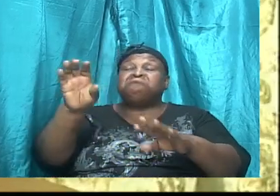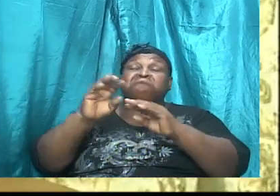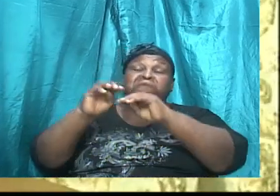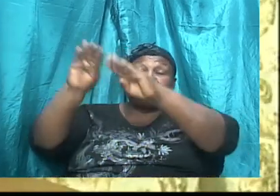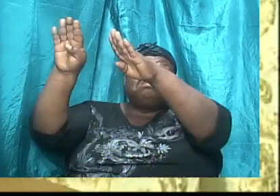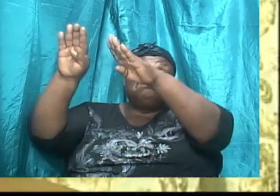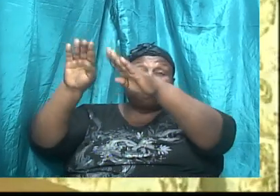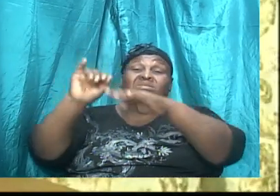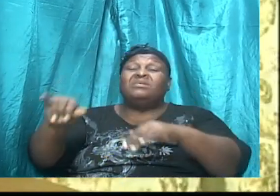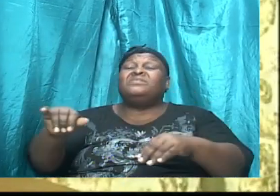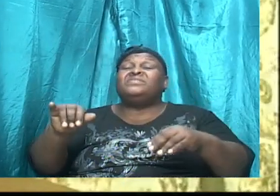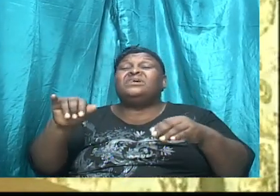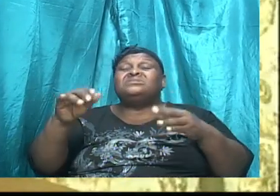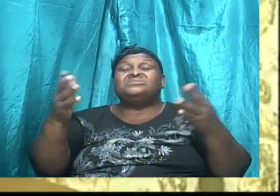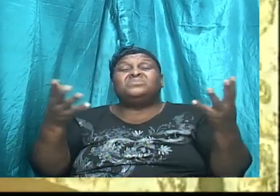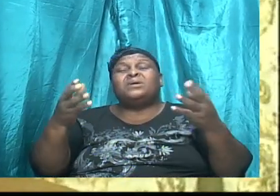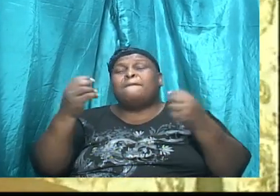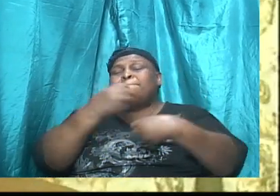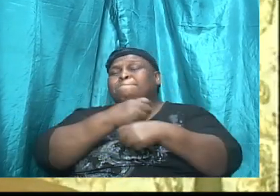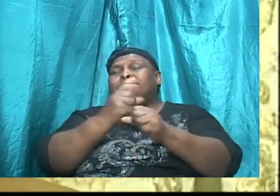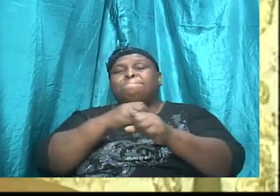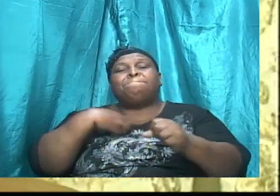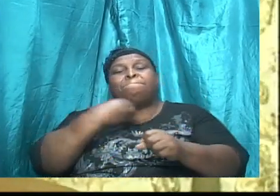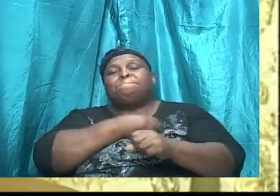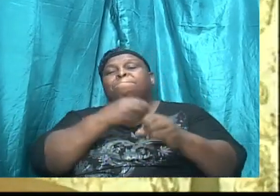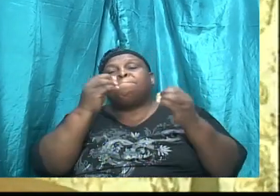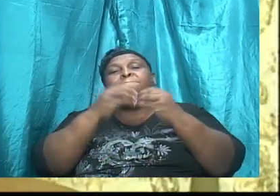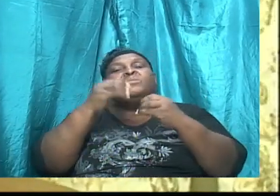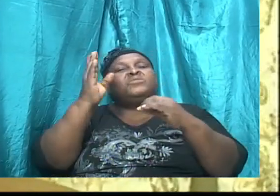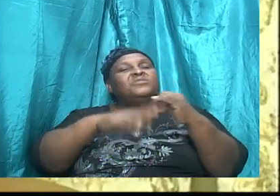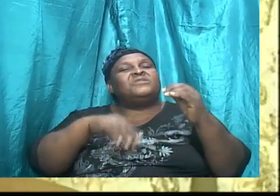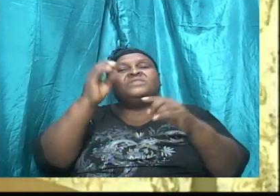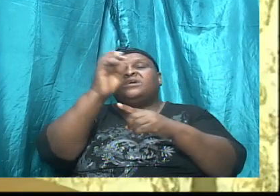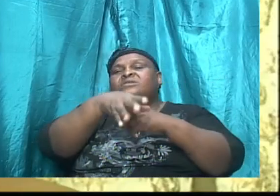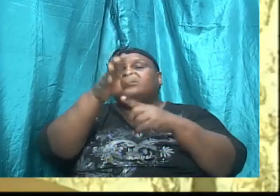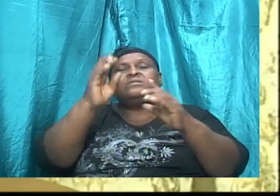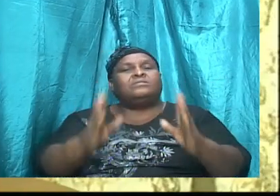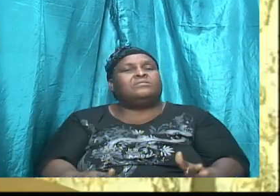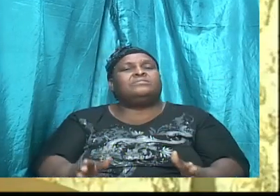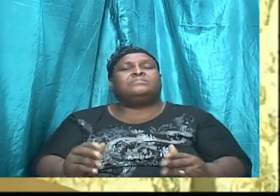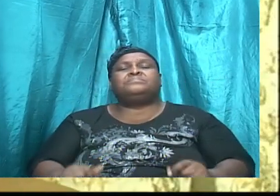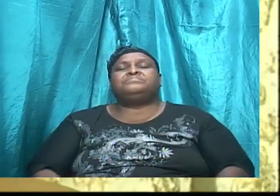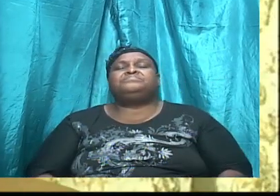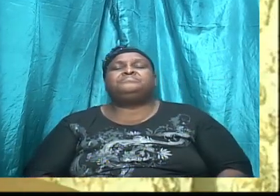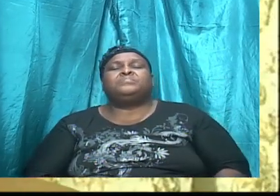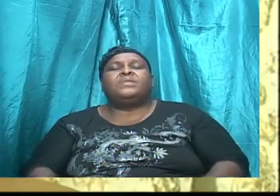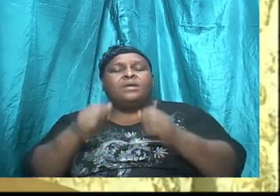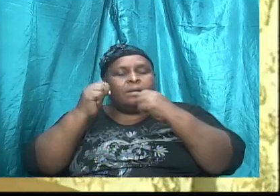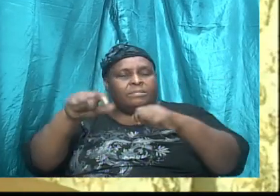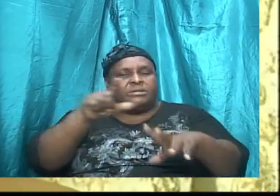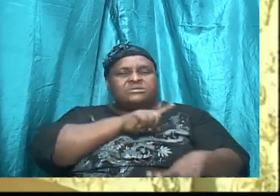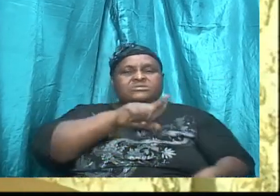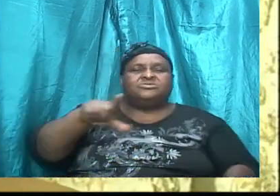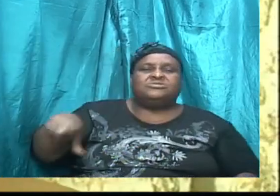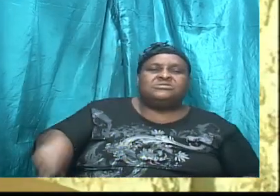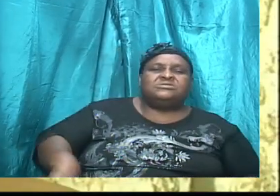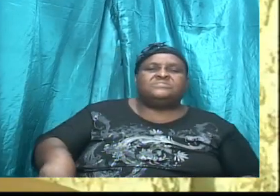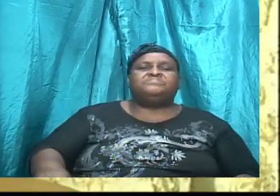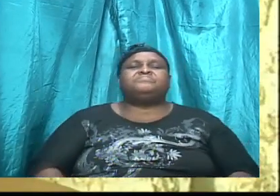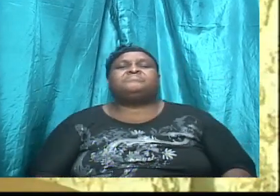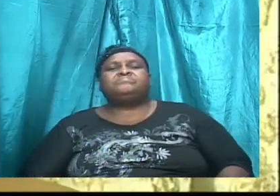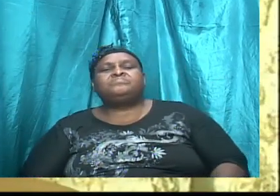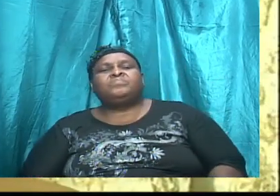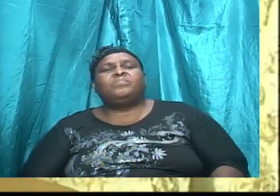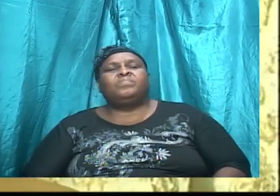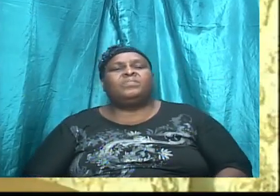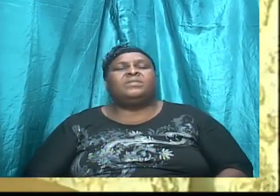us more than conqueror, amen, bless the Lord, and so